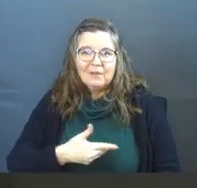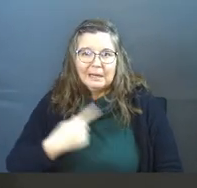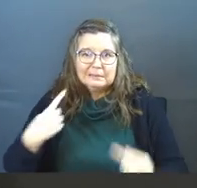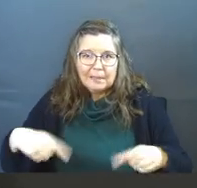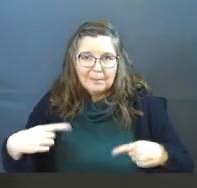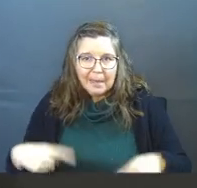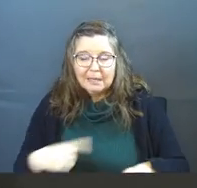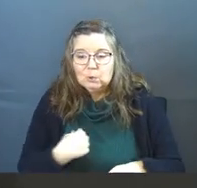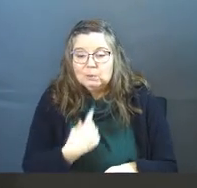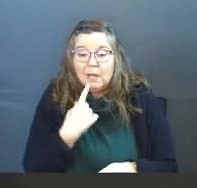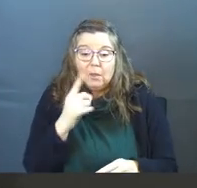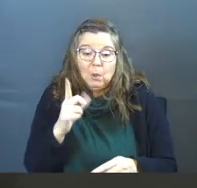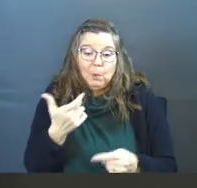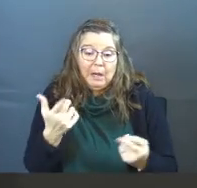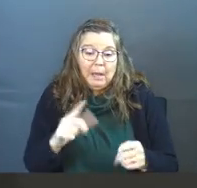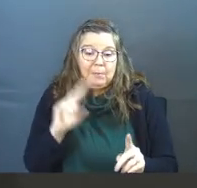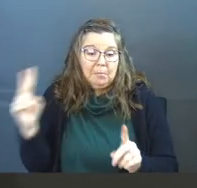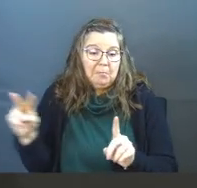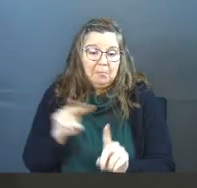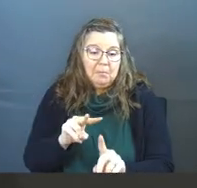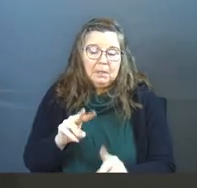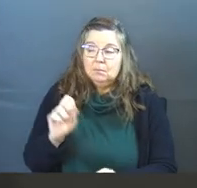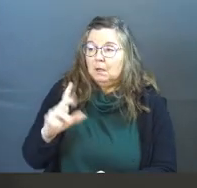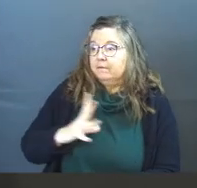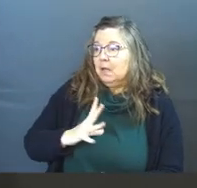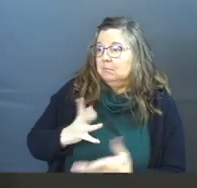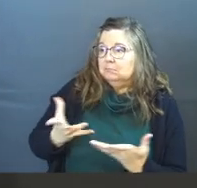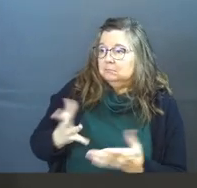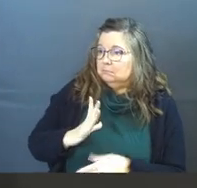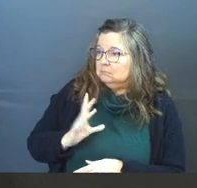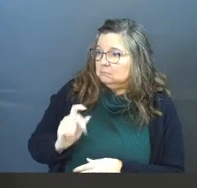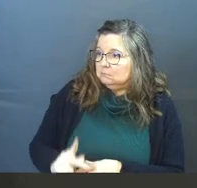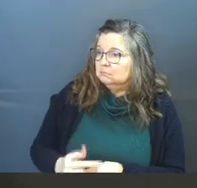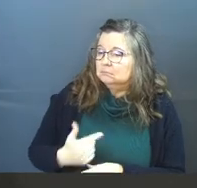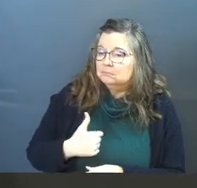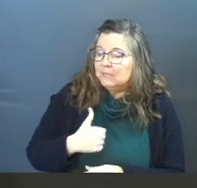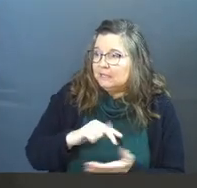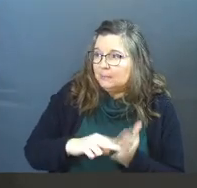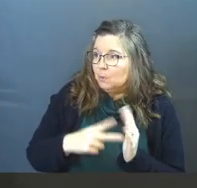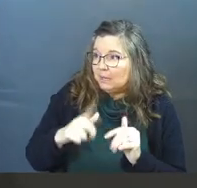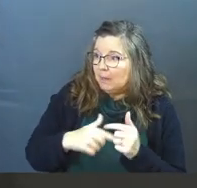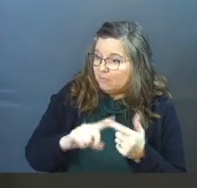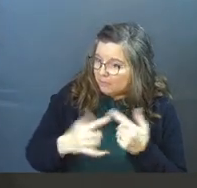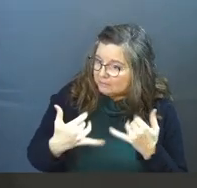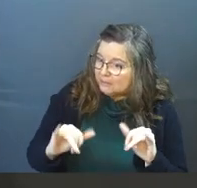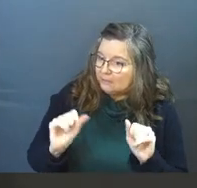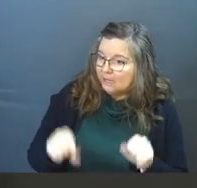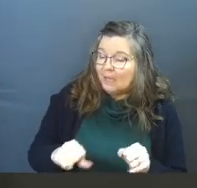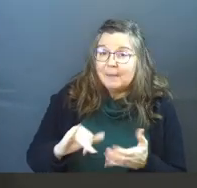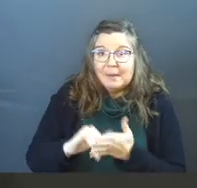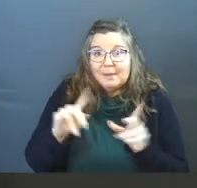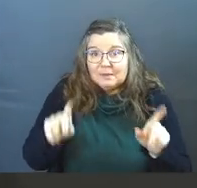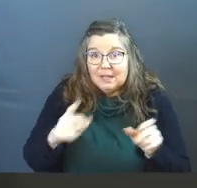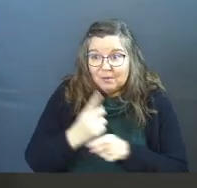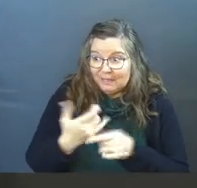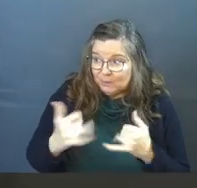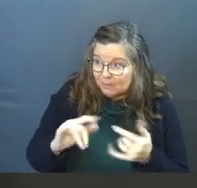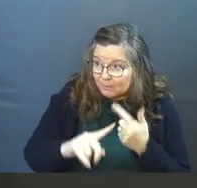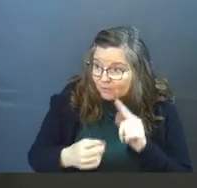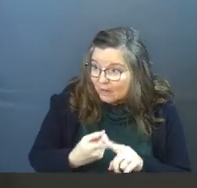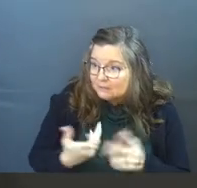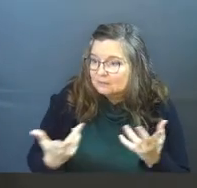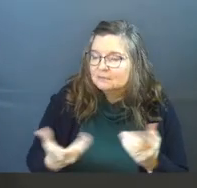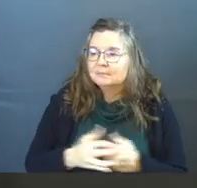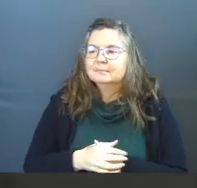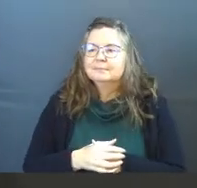debate. He was just saying, this is where I am. And okay, that's fine. And that doesn't mean we can't be friends. And maybe that was the test, right? Can we still be